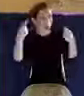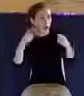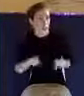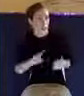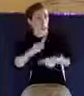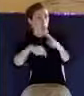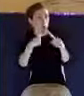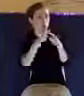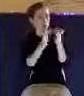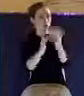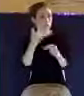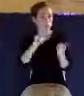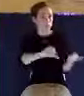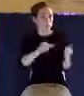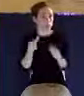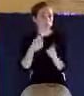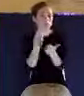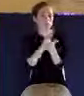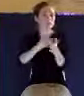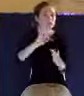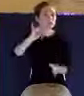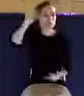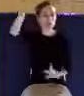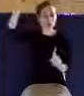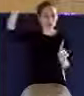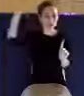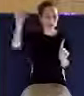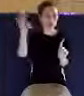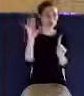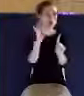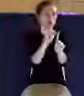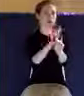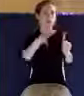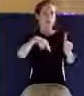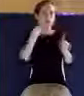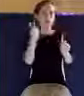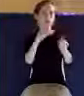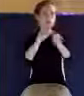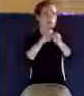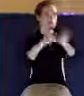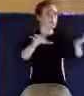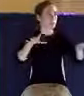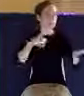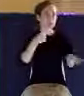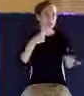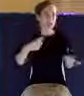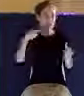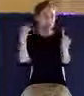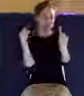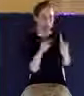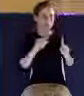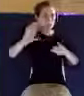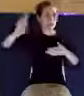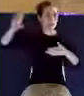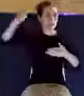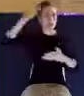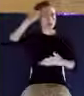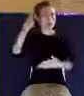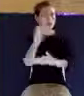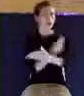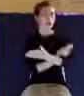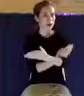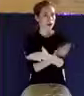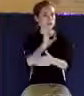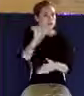Spirit descended upon him like a dove, and there was a voice that said, this is my Son. That's strong evidence